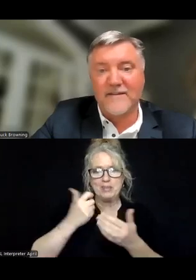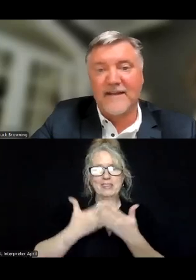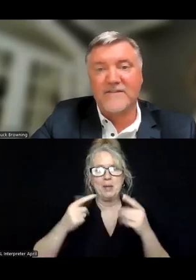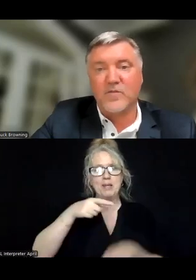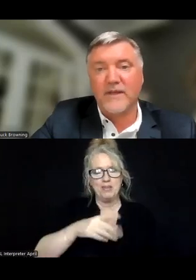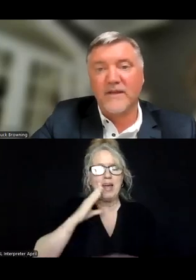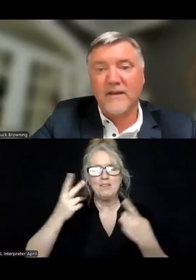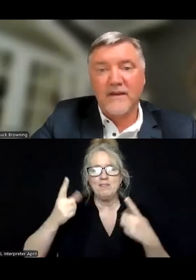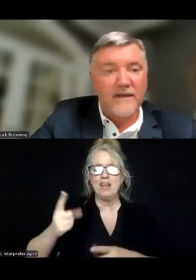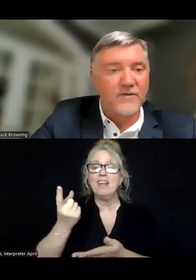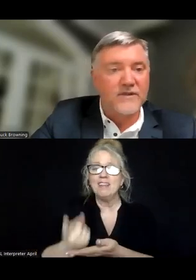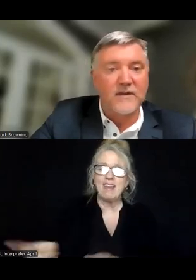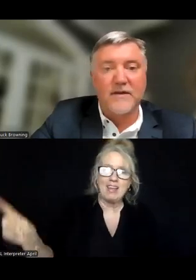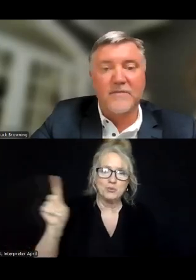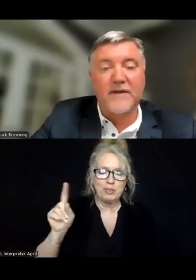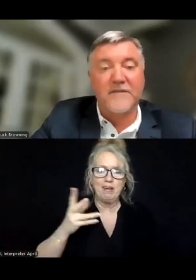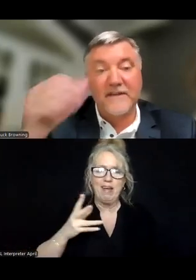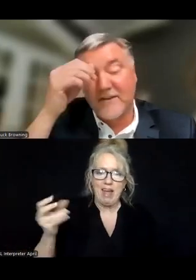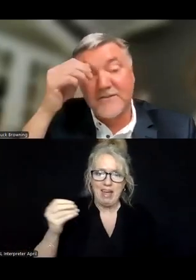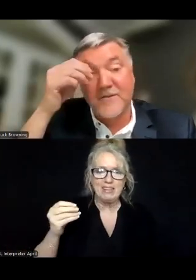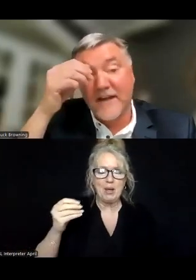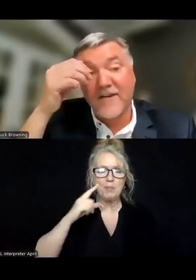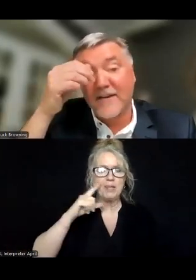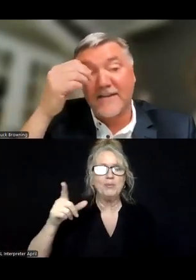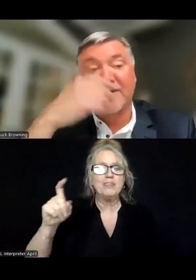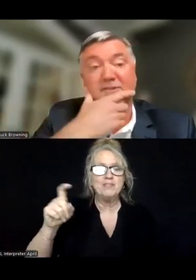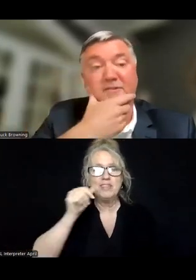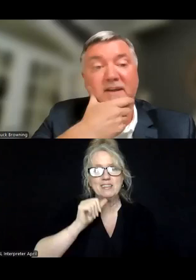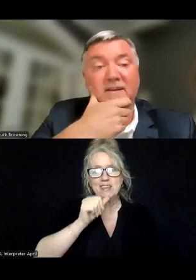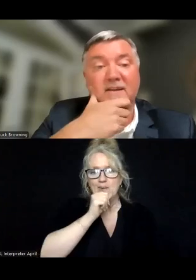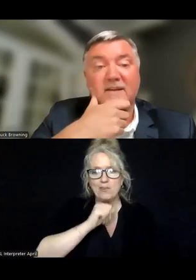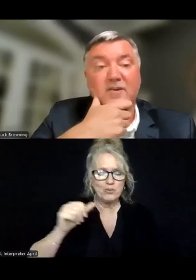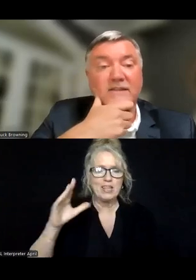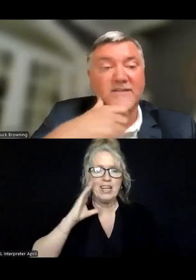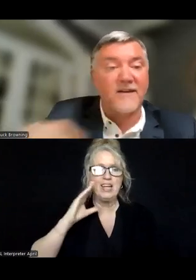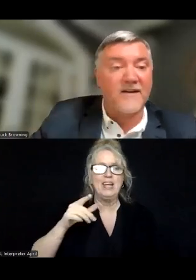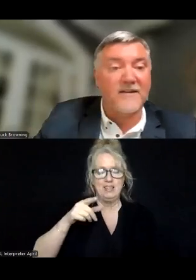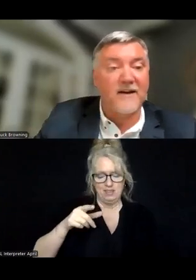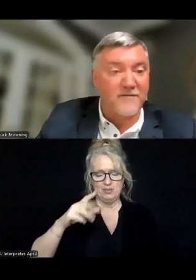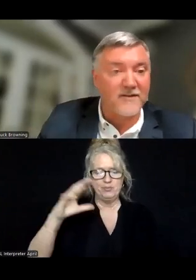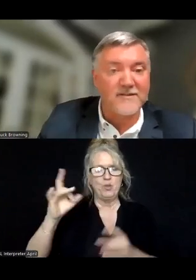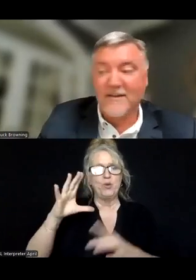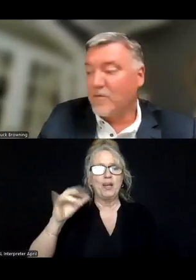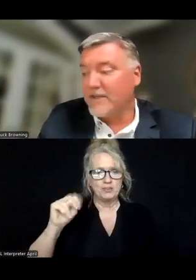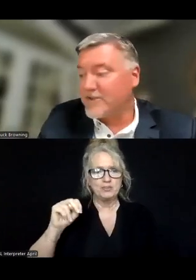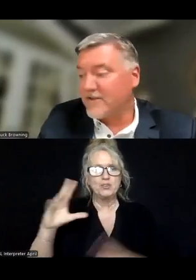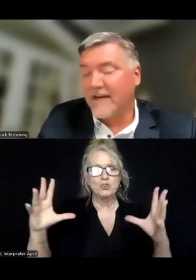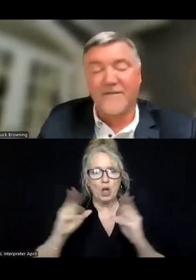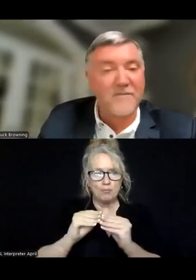event last week. It was in the Phoenix, Arizona area at the Arizona Grand Crisis Con Conference,